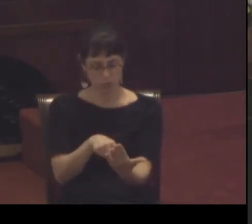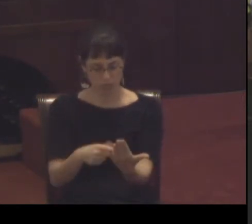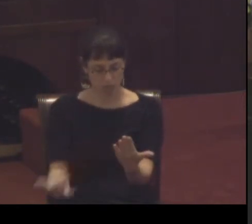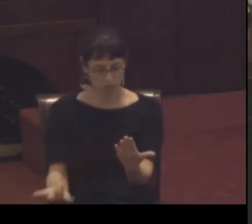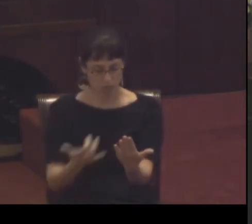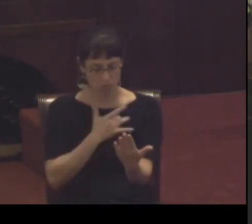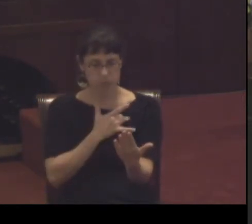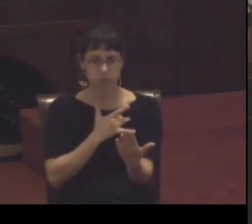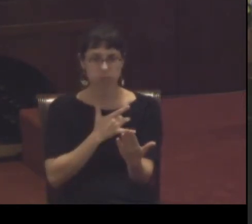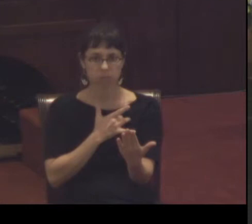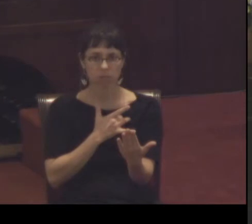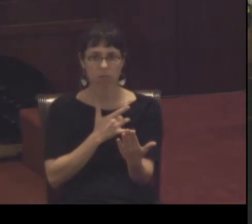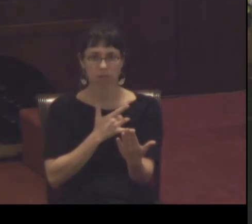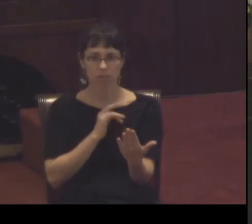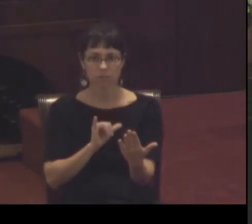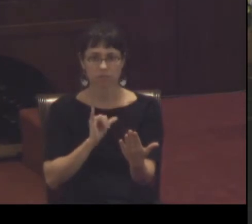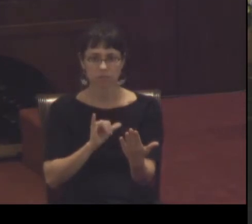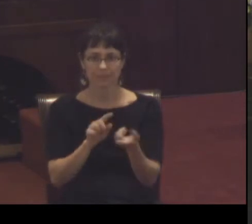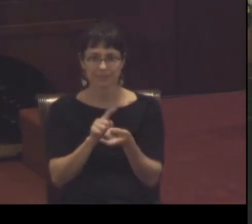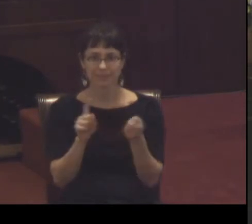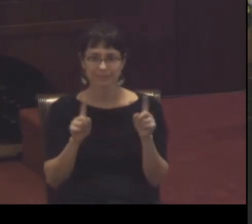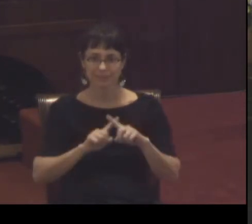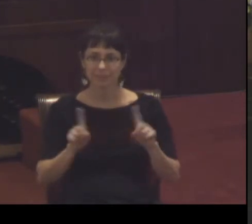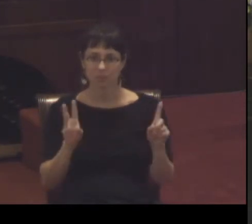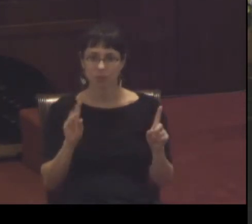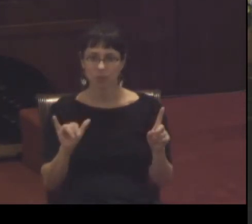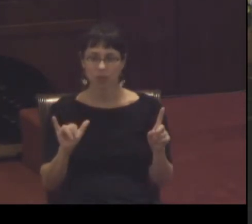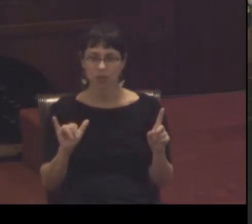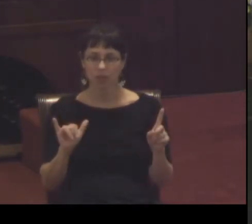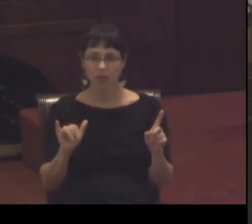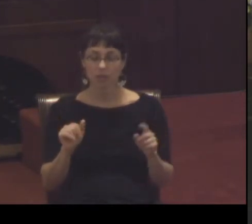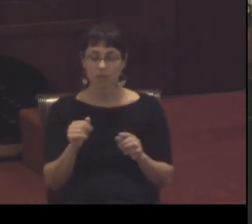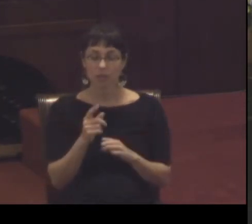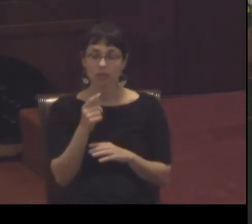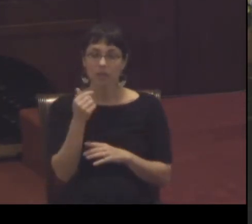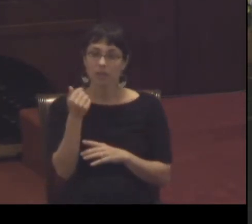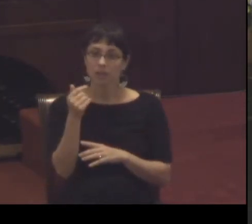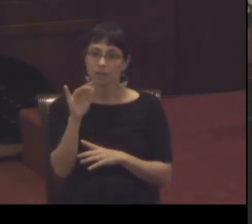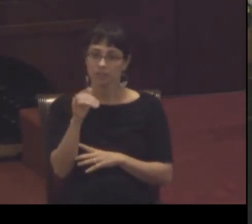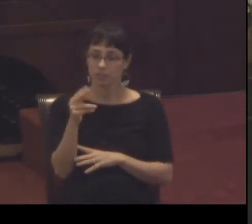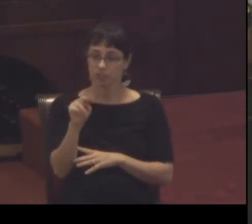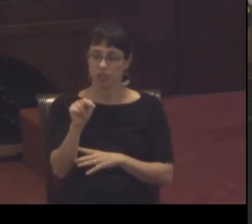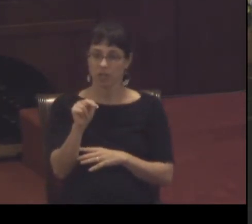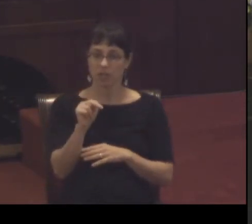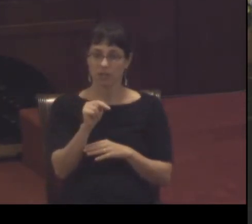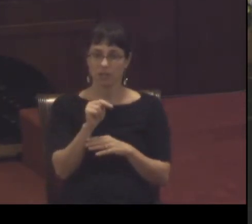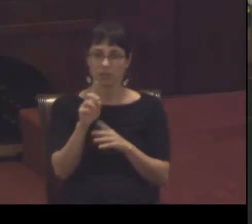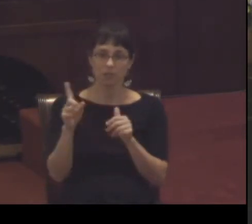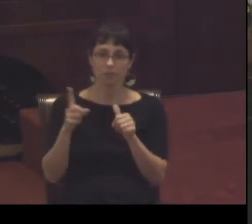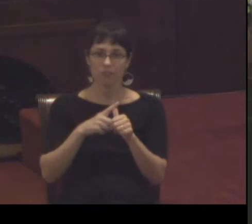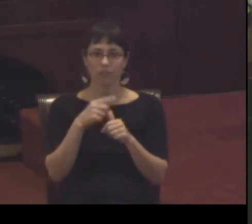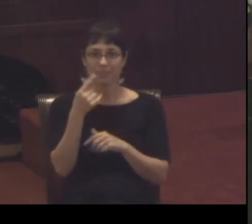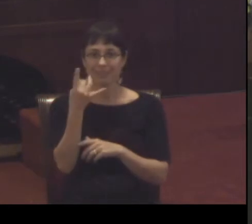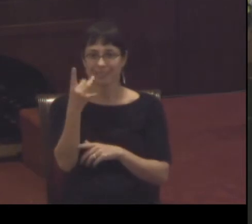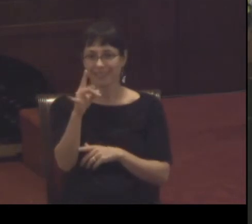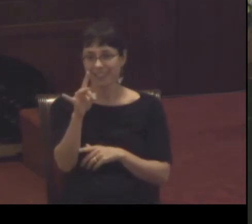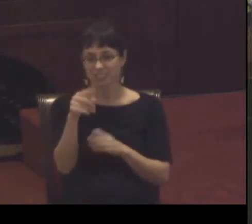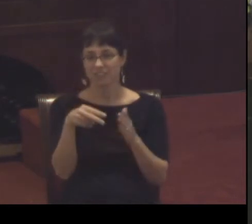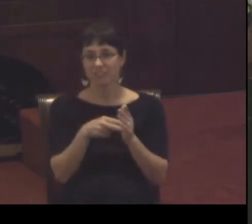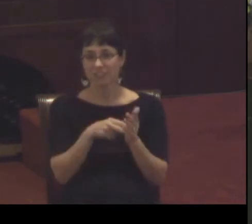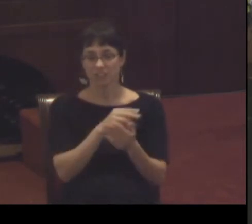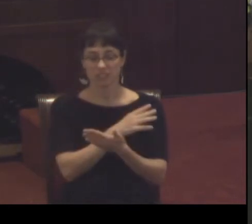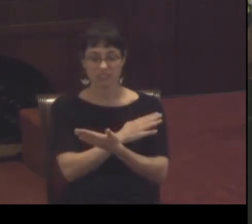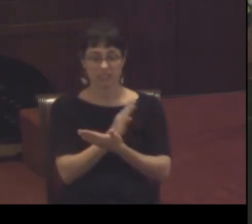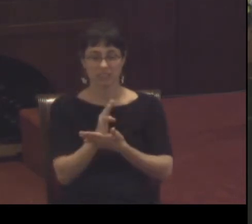and in this prologue in the first 18 verses of John you get this introduction into the story of Jesus there are over a dozen references